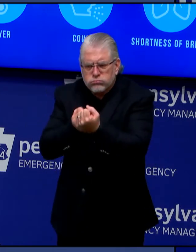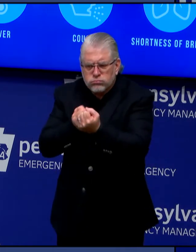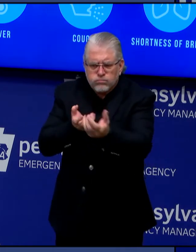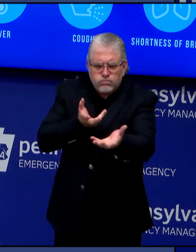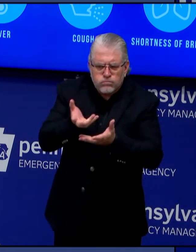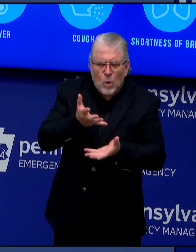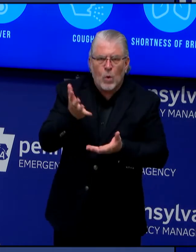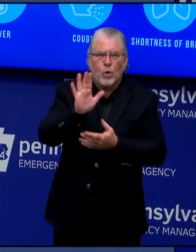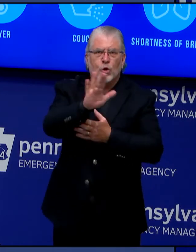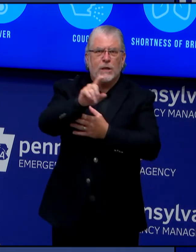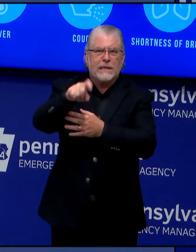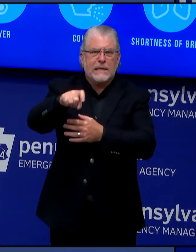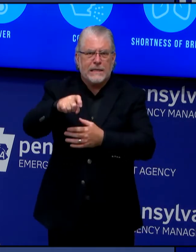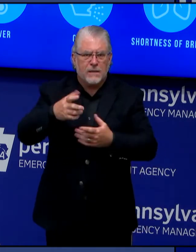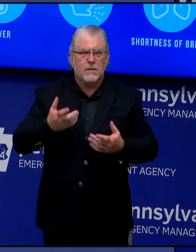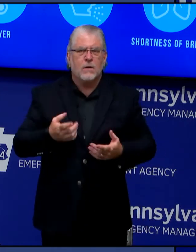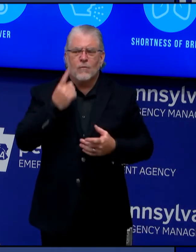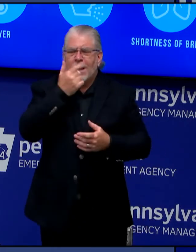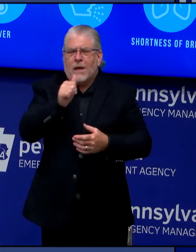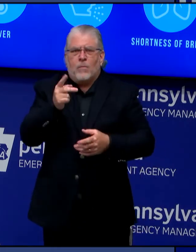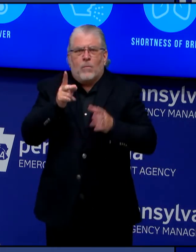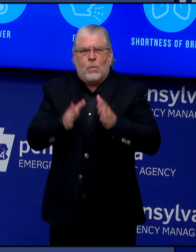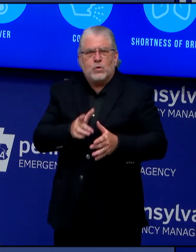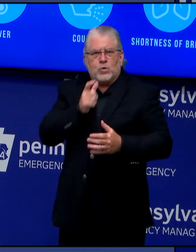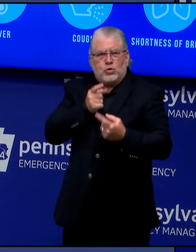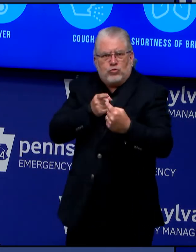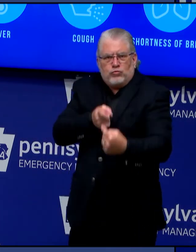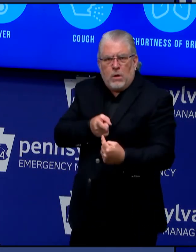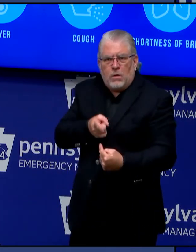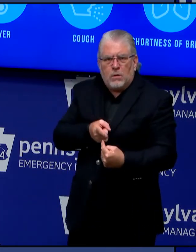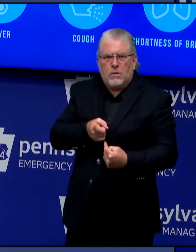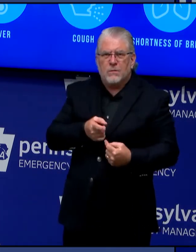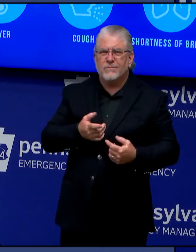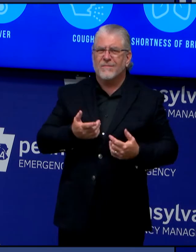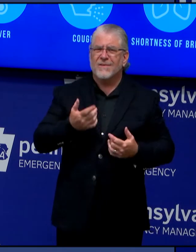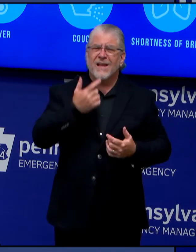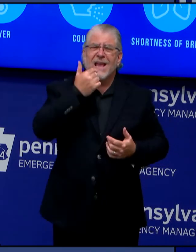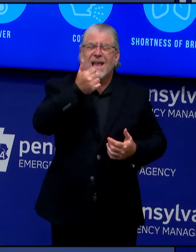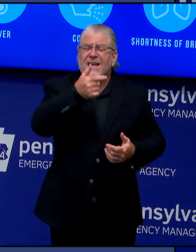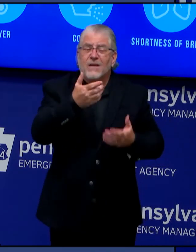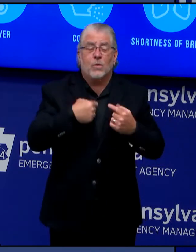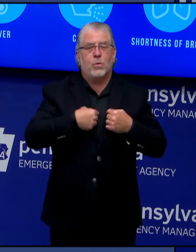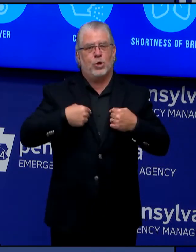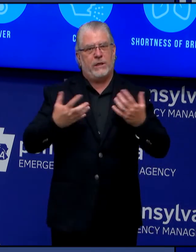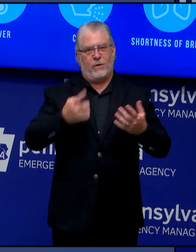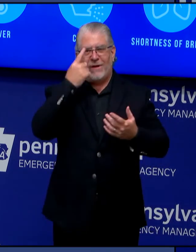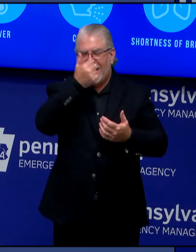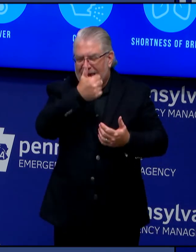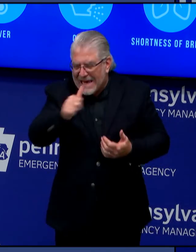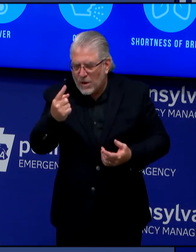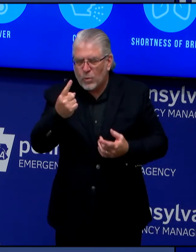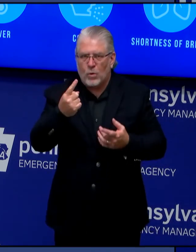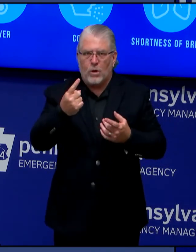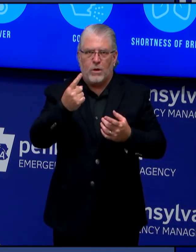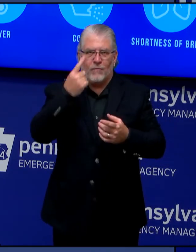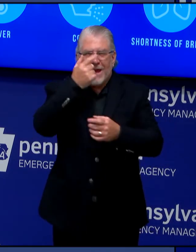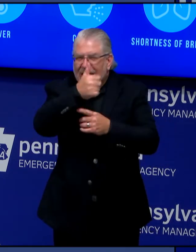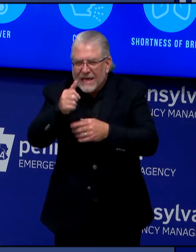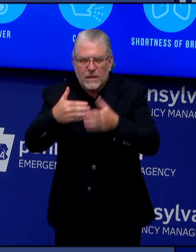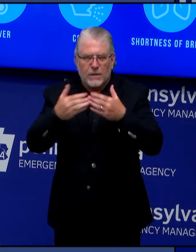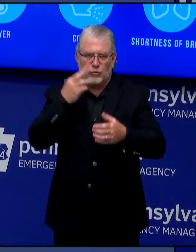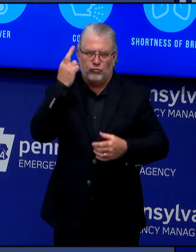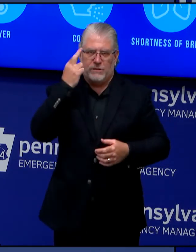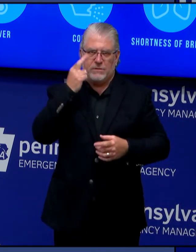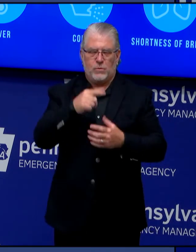crisis. The helpline is there for anyone who needs help for whatever reason. If you are struggling